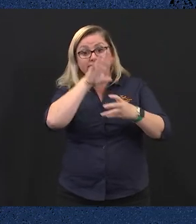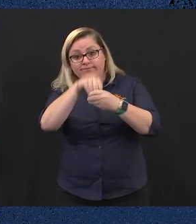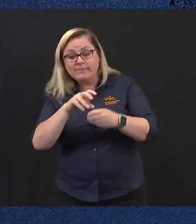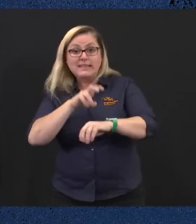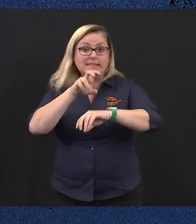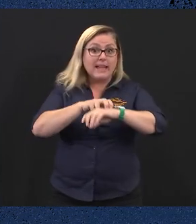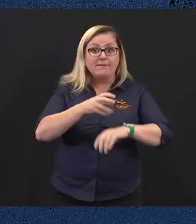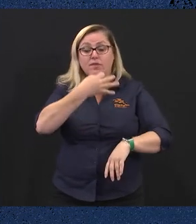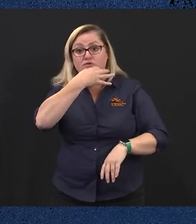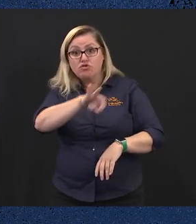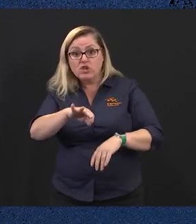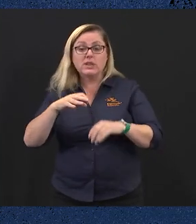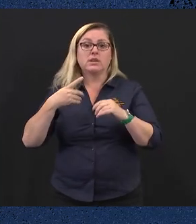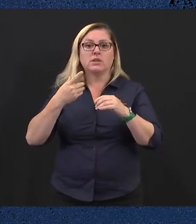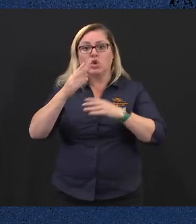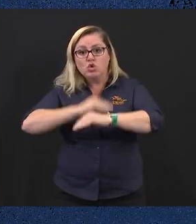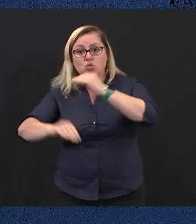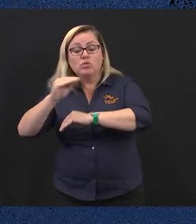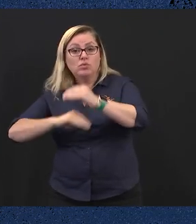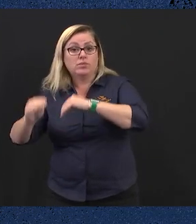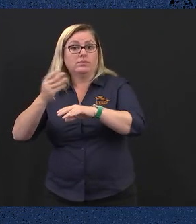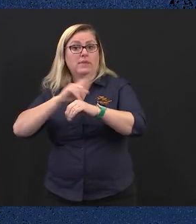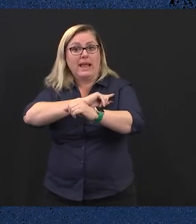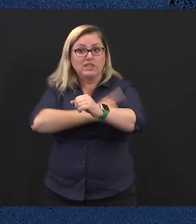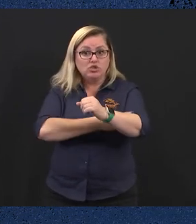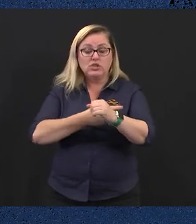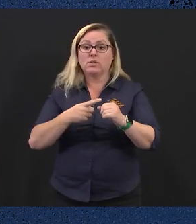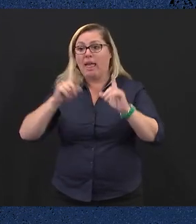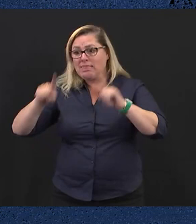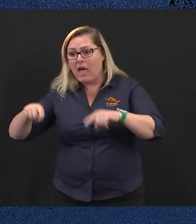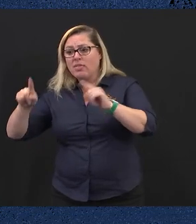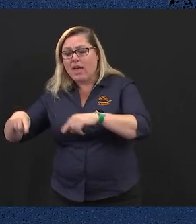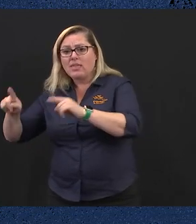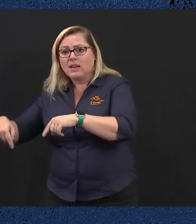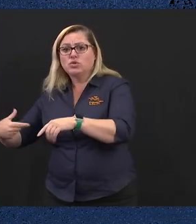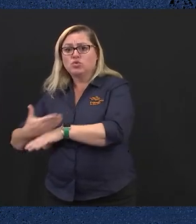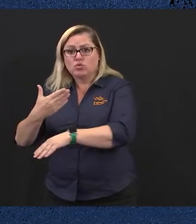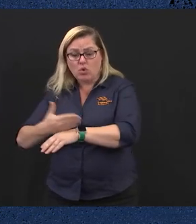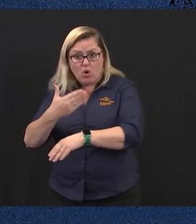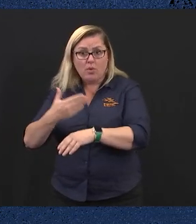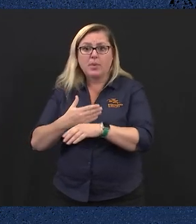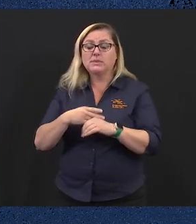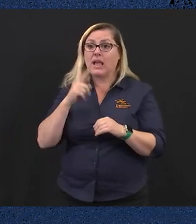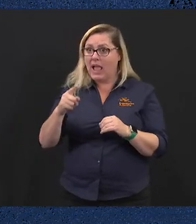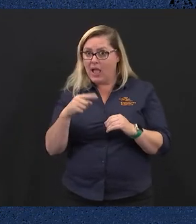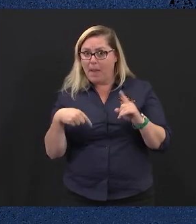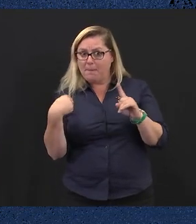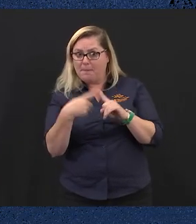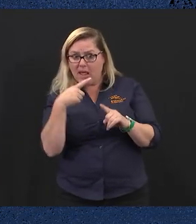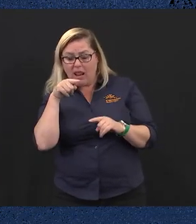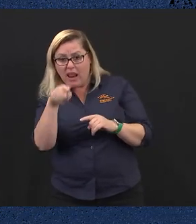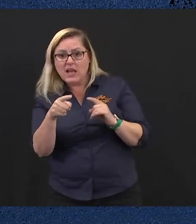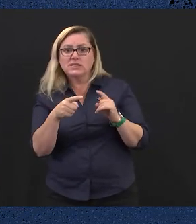energy, created thousands of well-paid jobs and made wage theft and workplace manslaughter